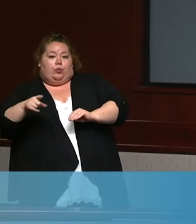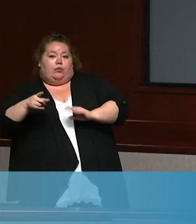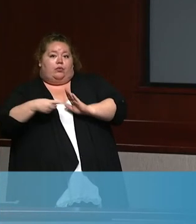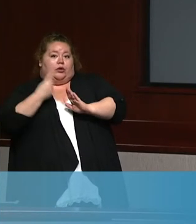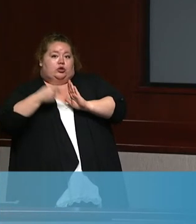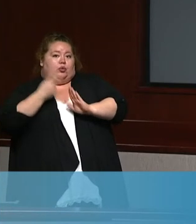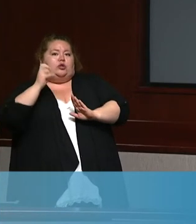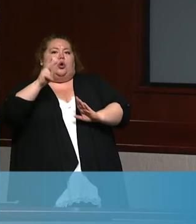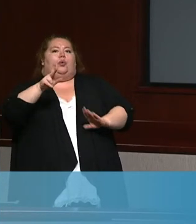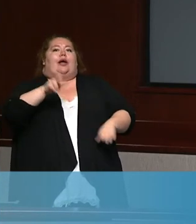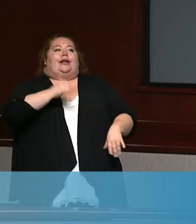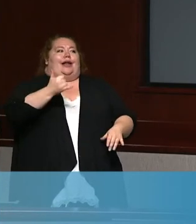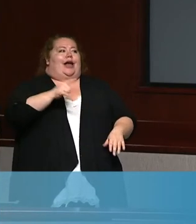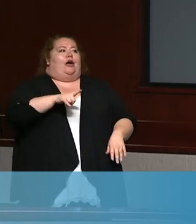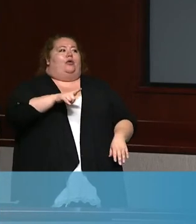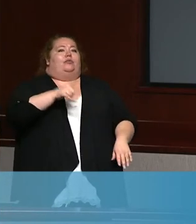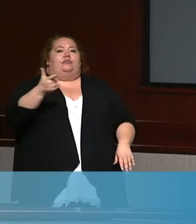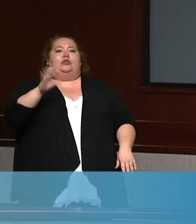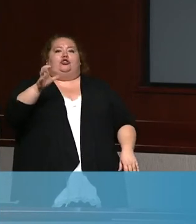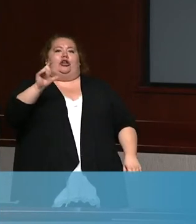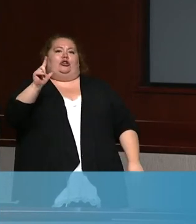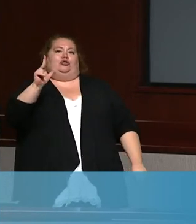Okay. We'll go back to, uh, 23.